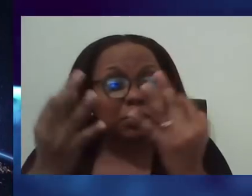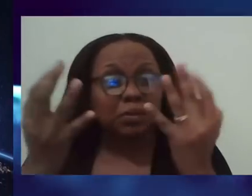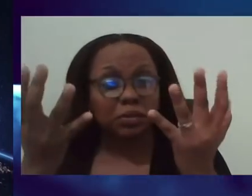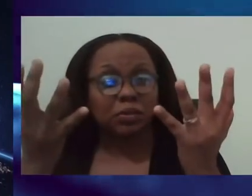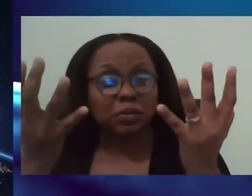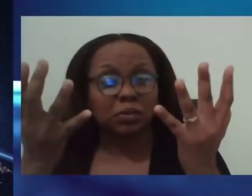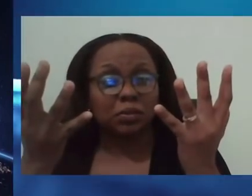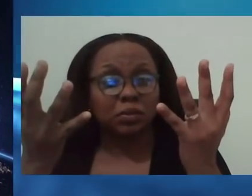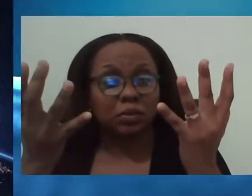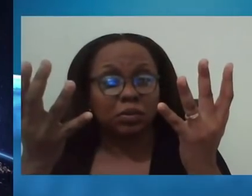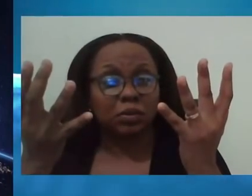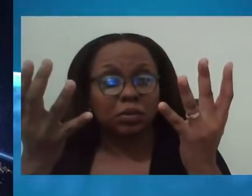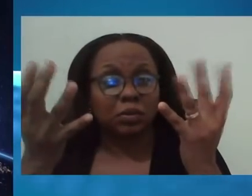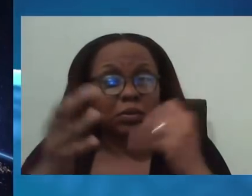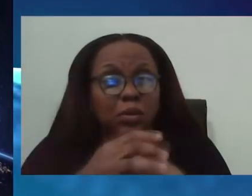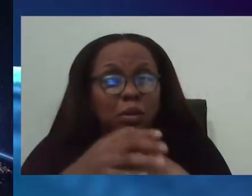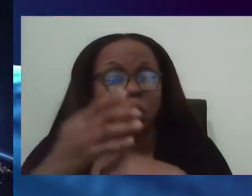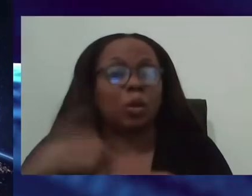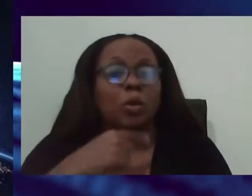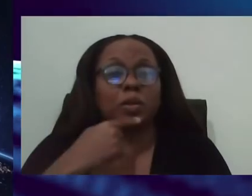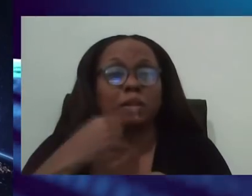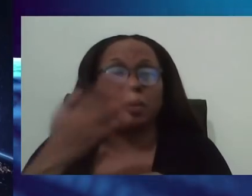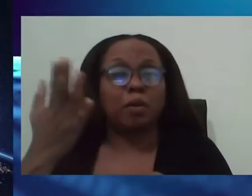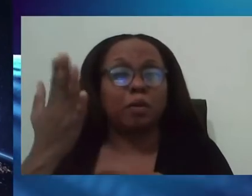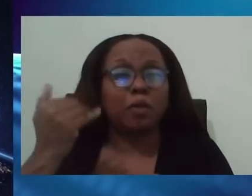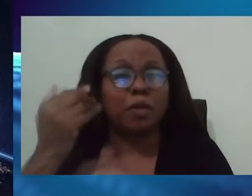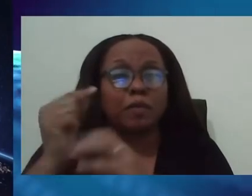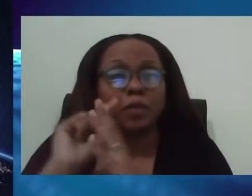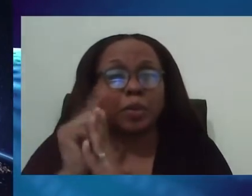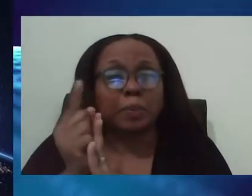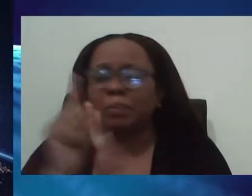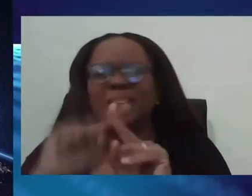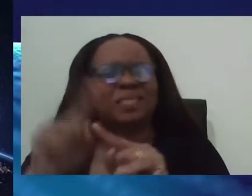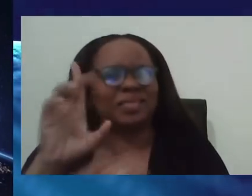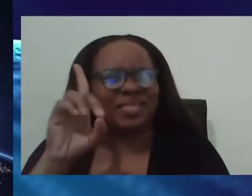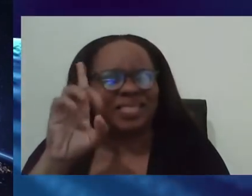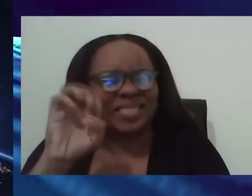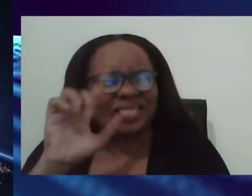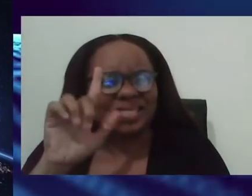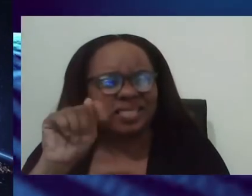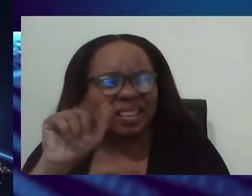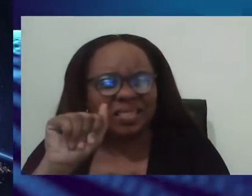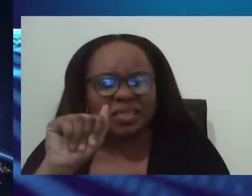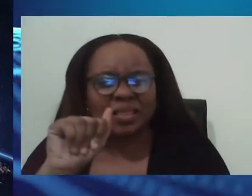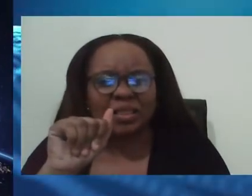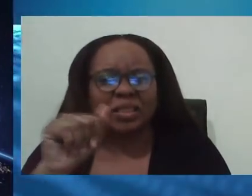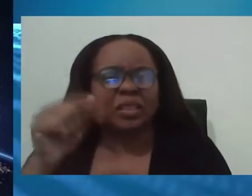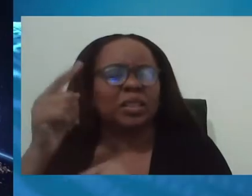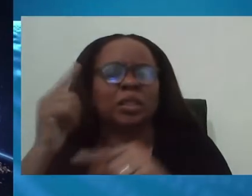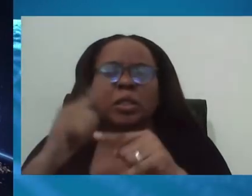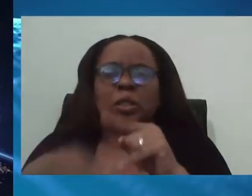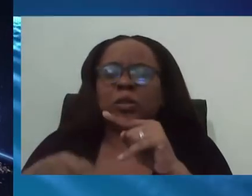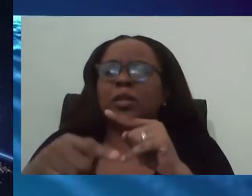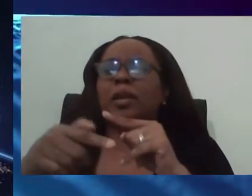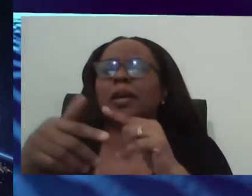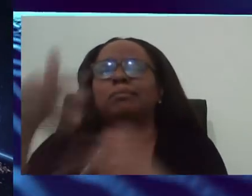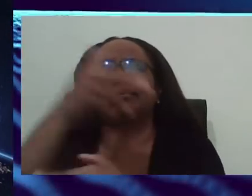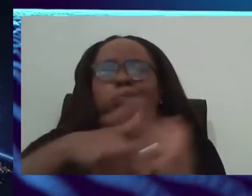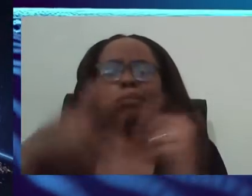call this magic number 15 minutes. But with Delta, you don't need 15 minutes. You know, with Delta, you don't need three feet.